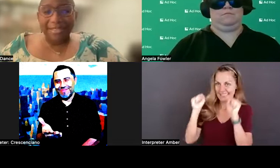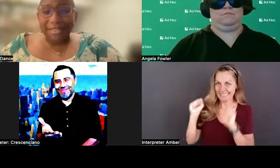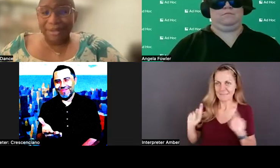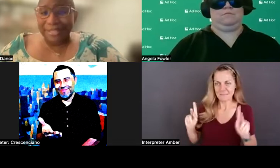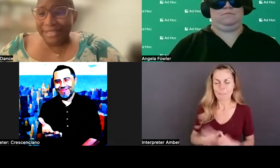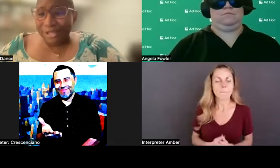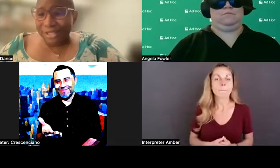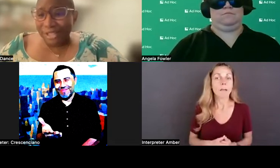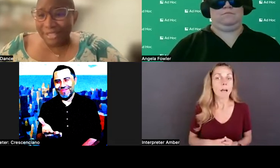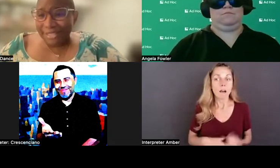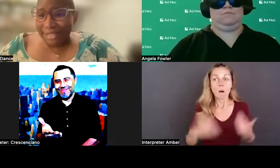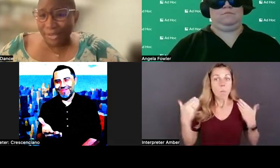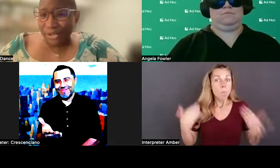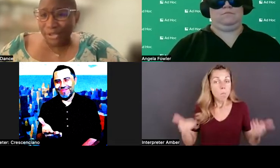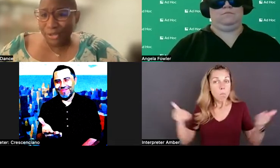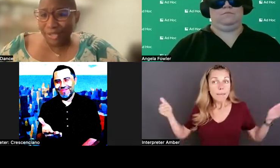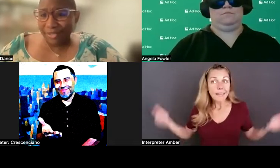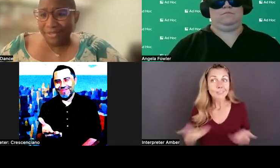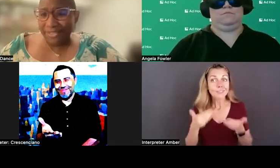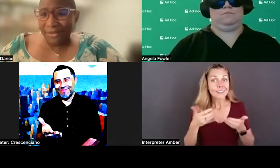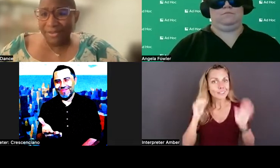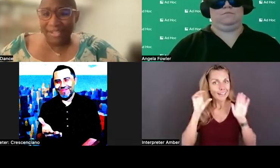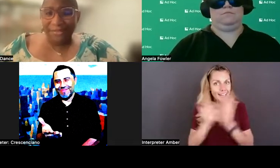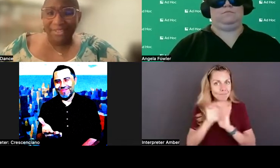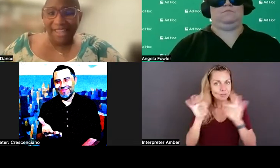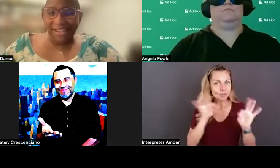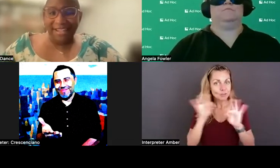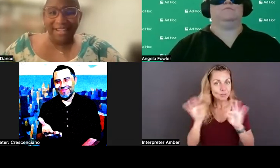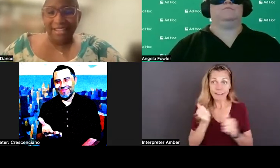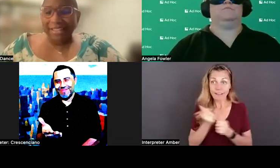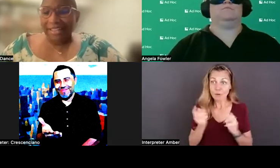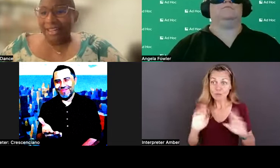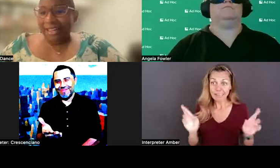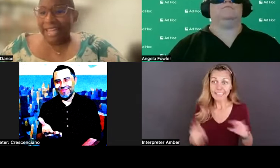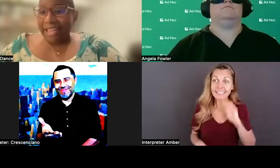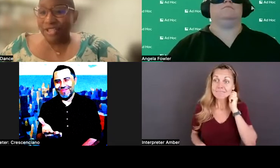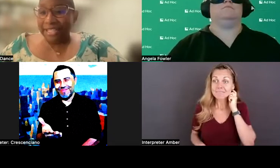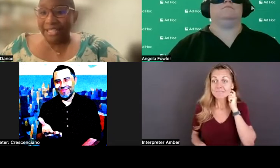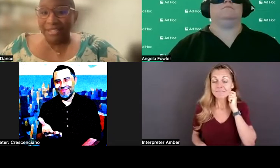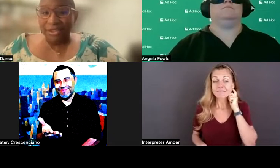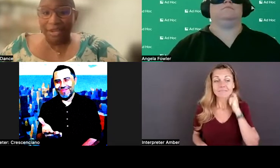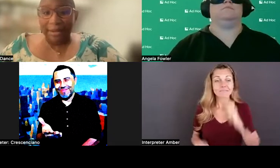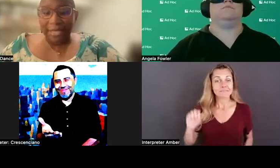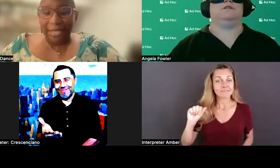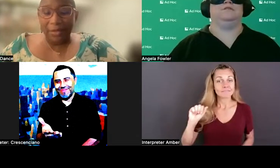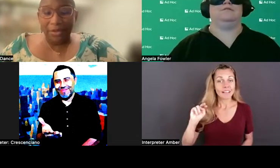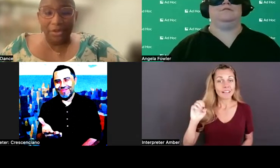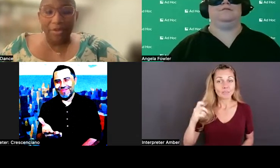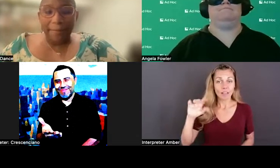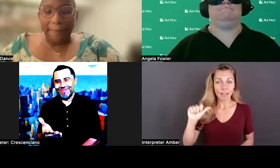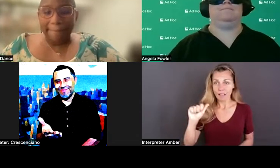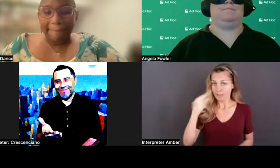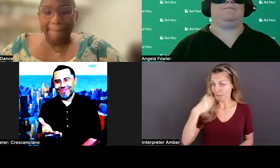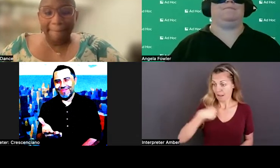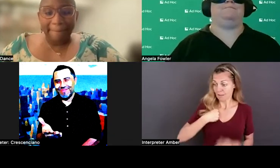Let's get right into introductions and image descriptions. Is everyone ready for that? Angela, can I start and begin with